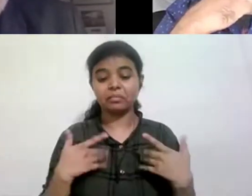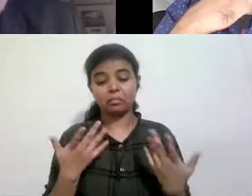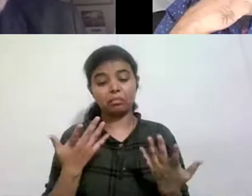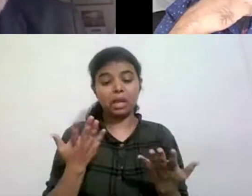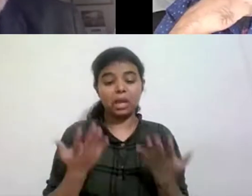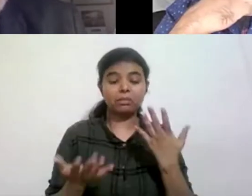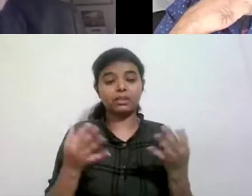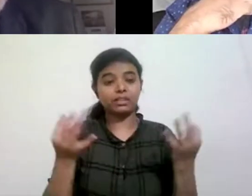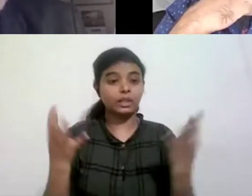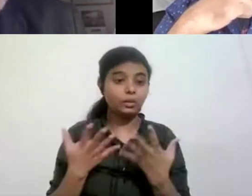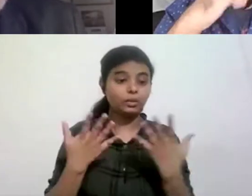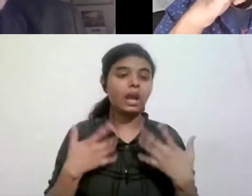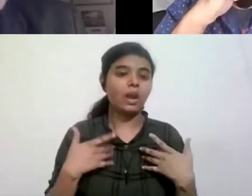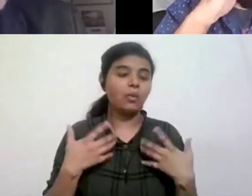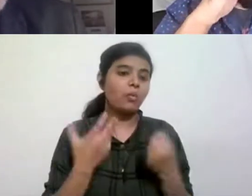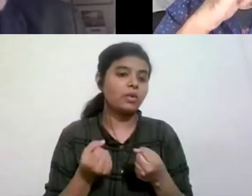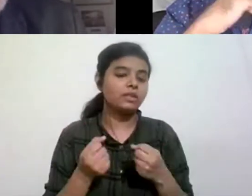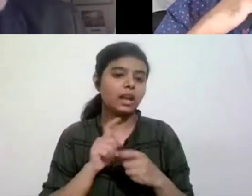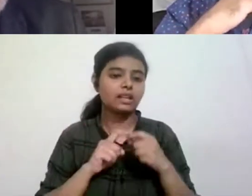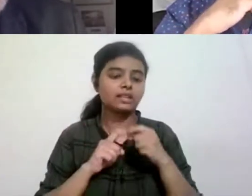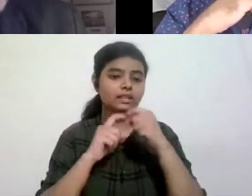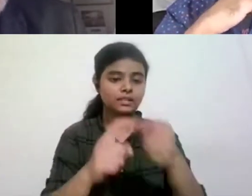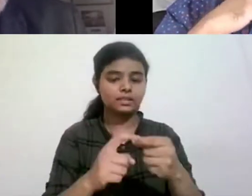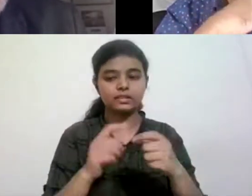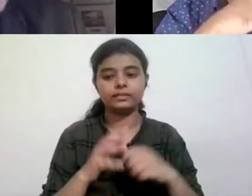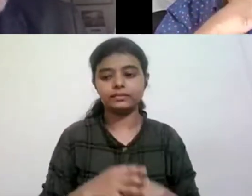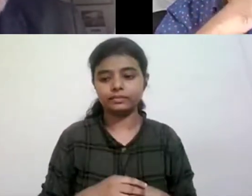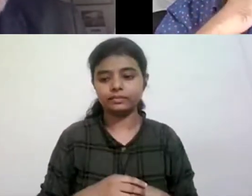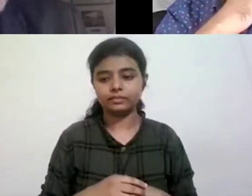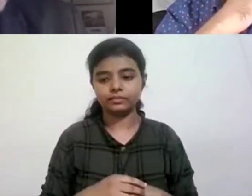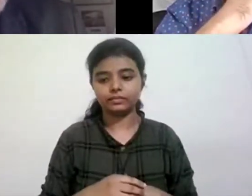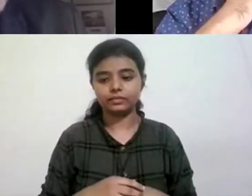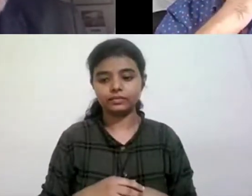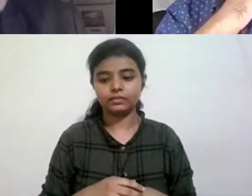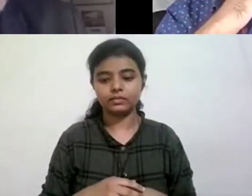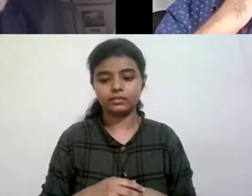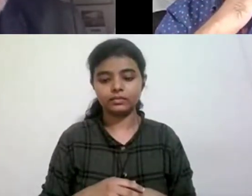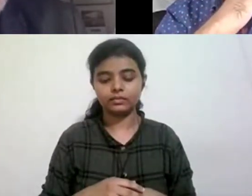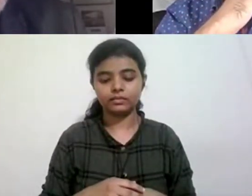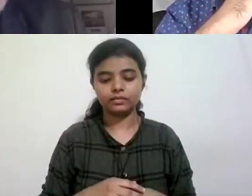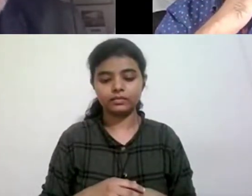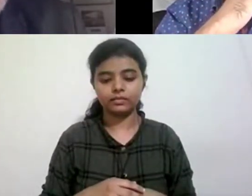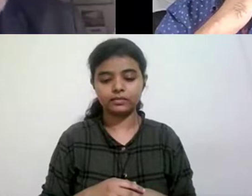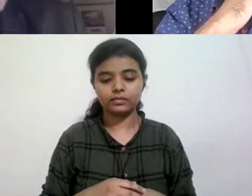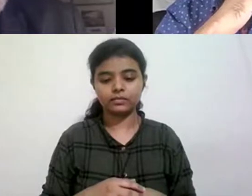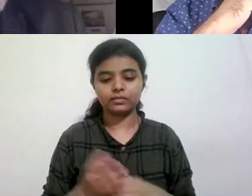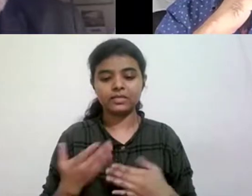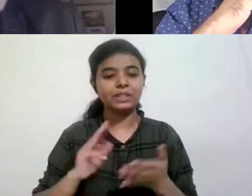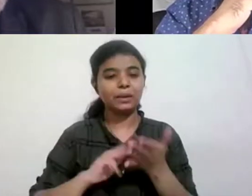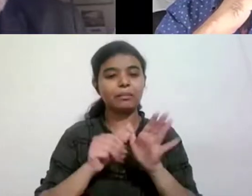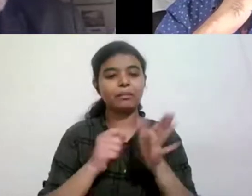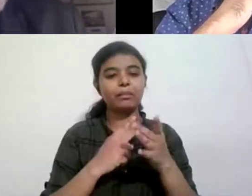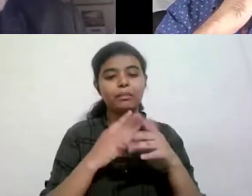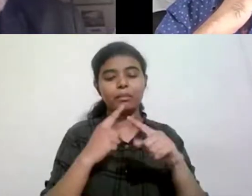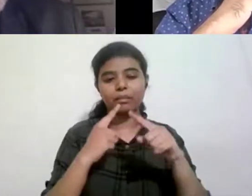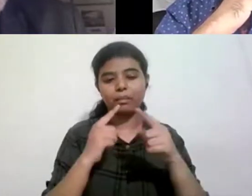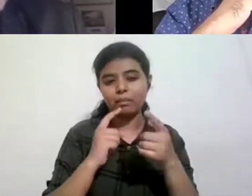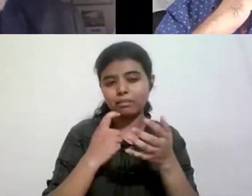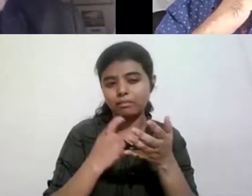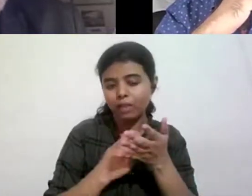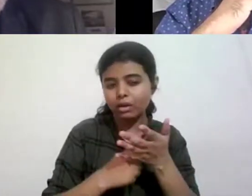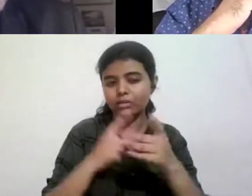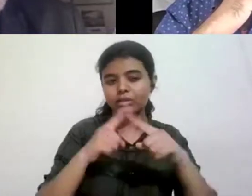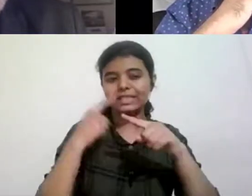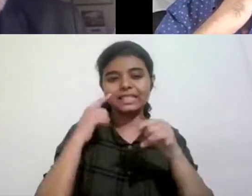of a thing, which I really want to ask. Like, we generally associate, uh, as far as the Marxist model is concerned, when we talk about